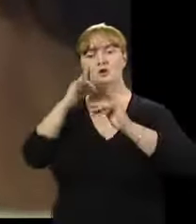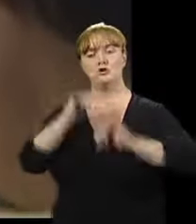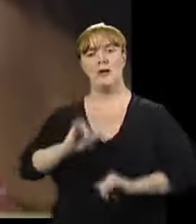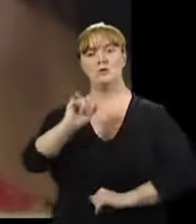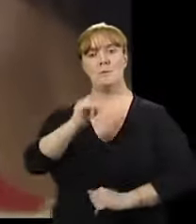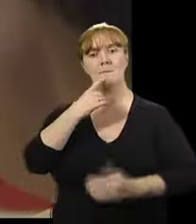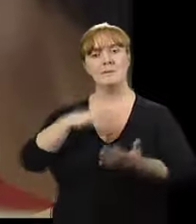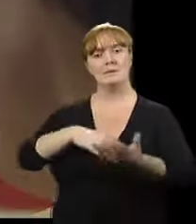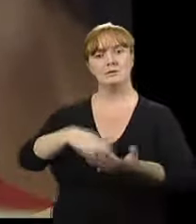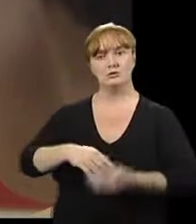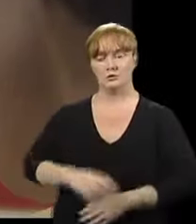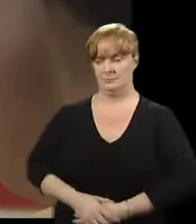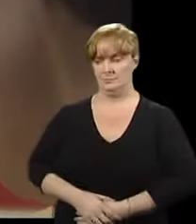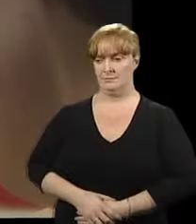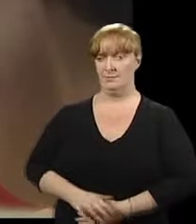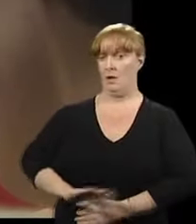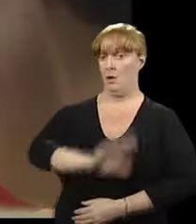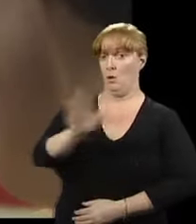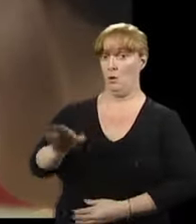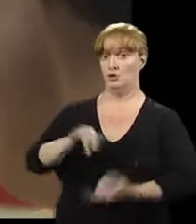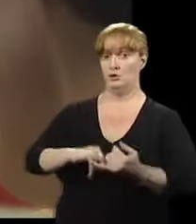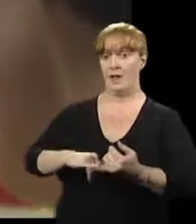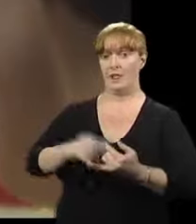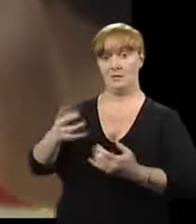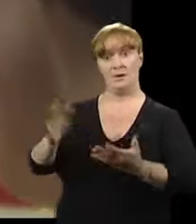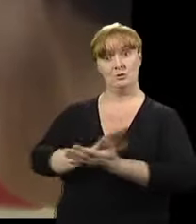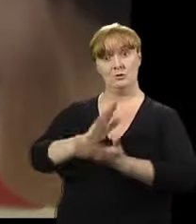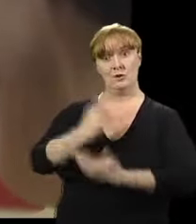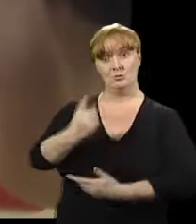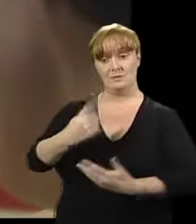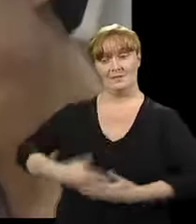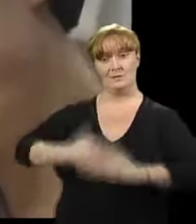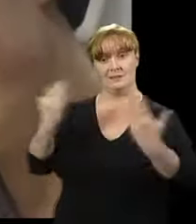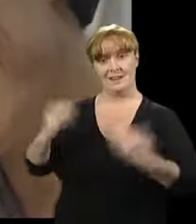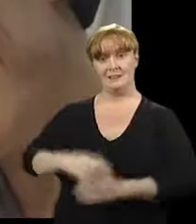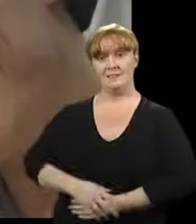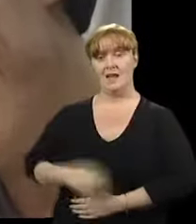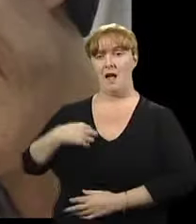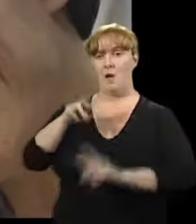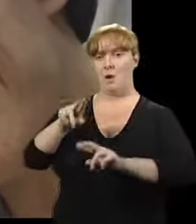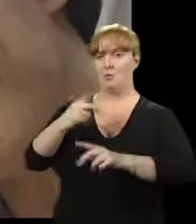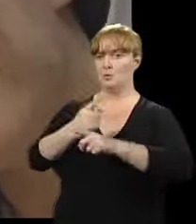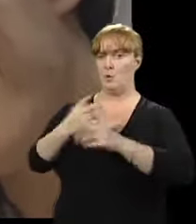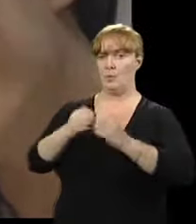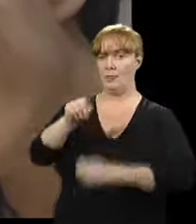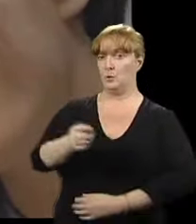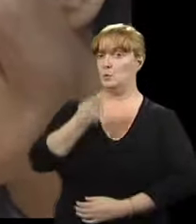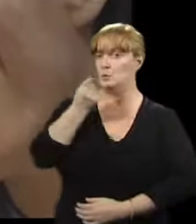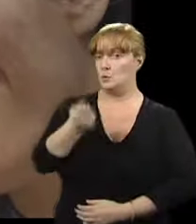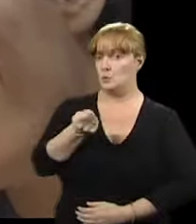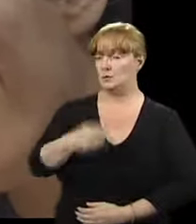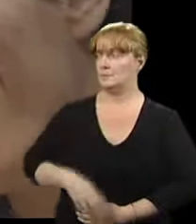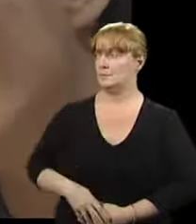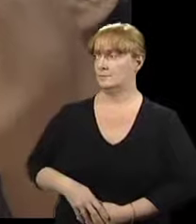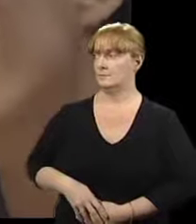Hello Shelly, are you having a nice day? I hope you are. Speak to you soon. OK, so that's where you